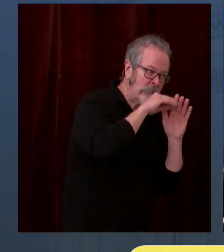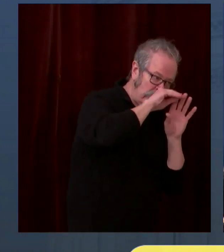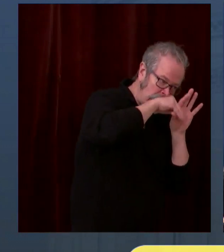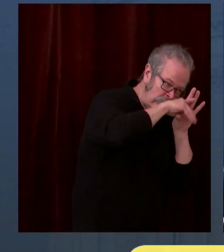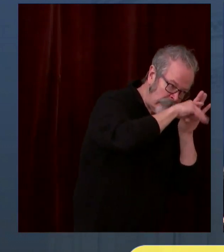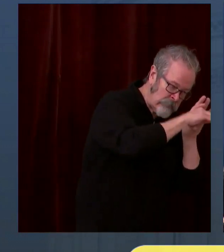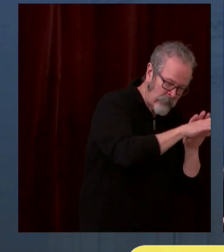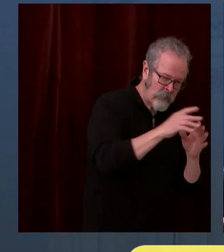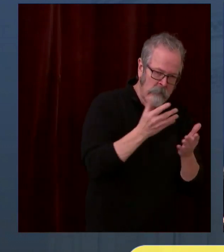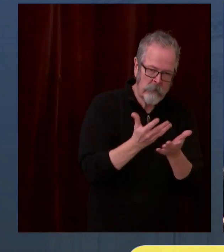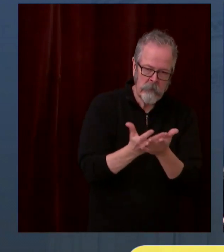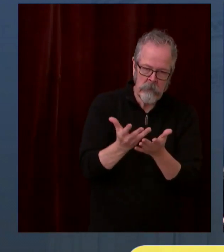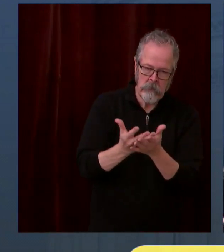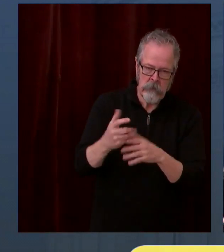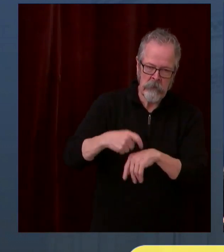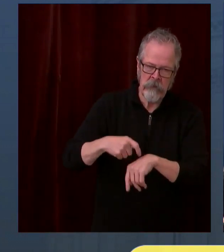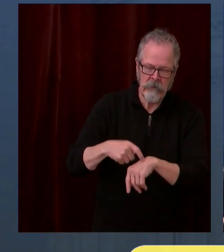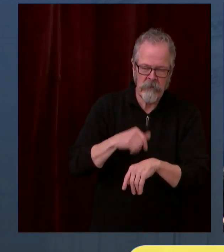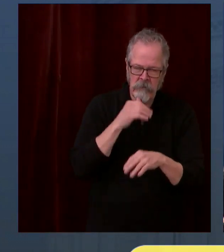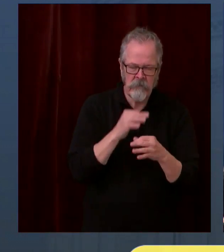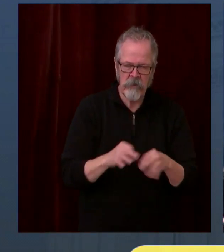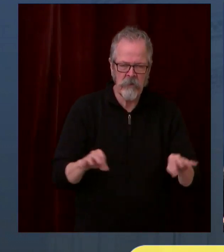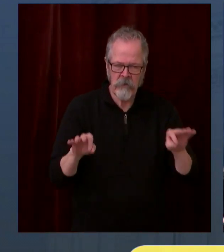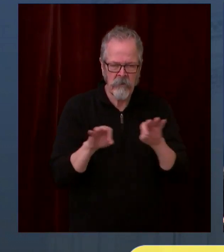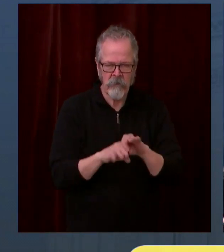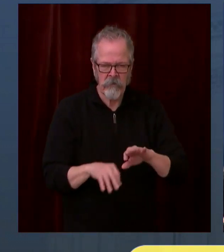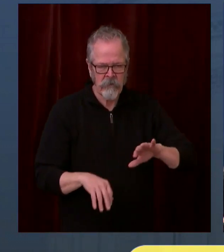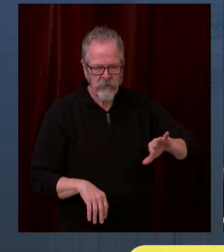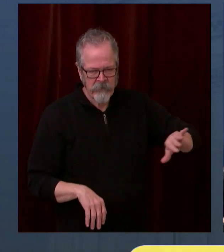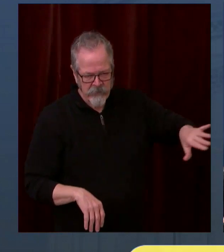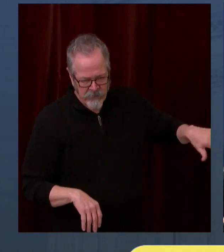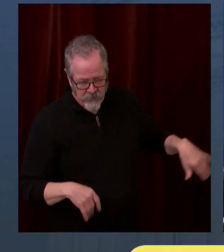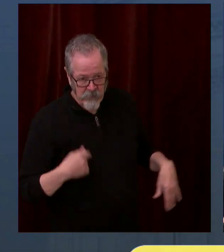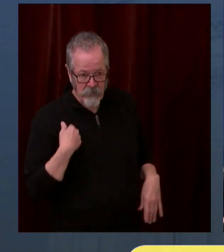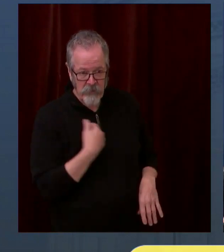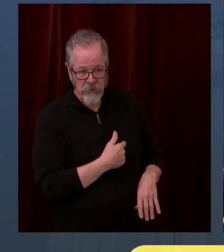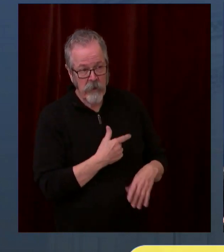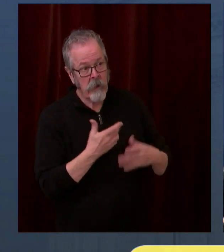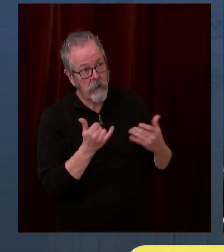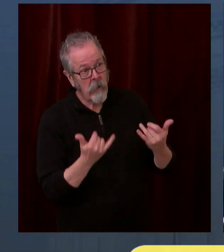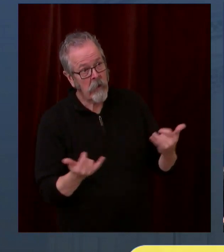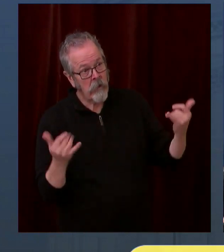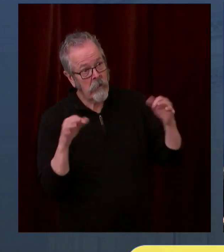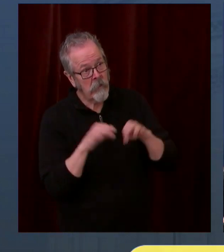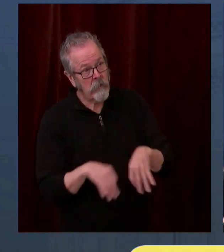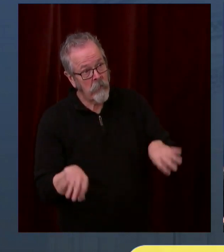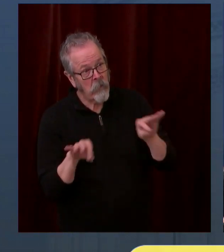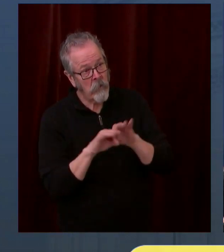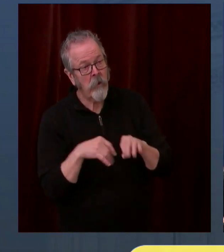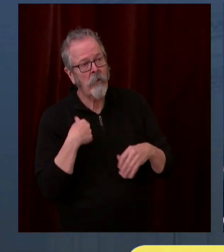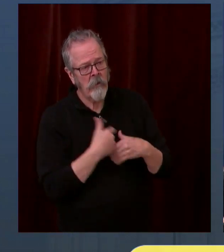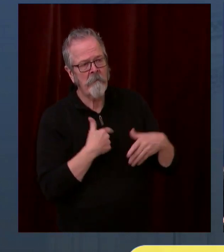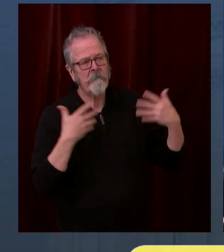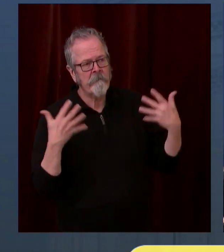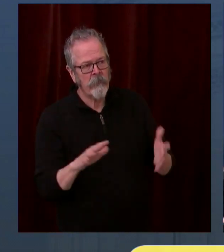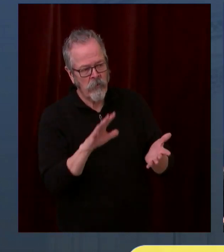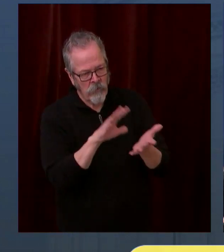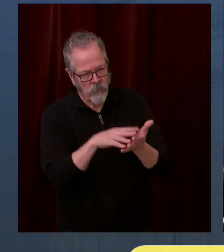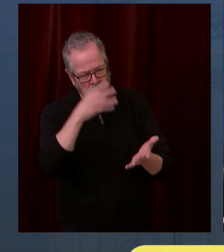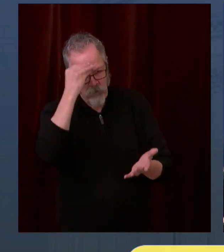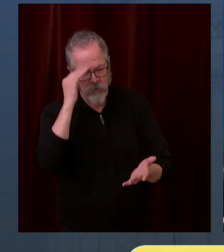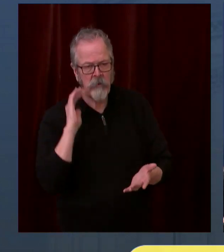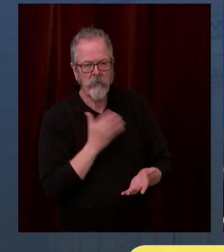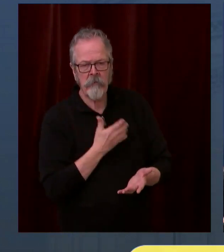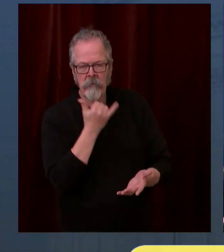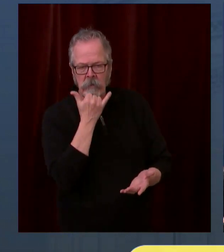learned about what works and implement those in an aggressive and robust way. That's what winning teams do and that's what